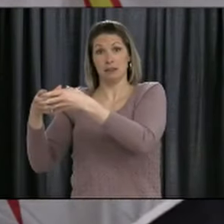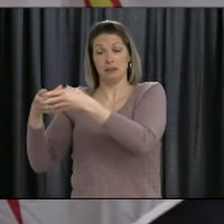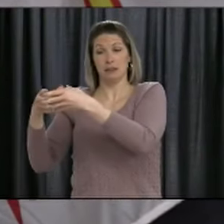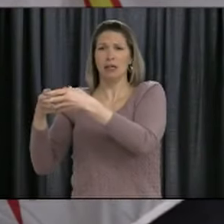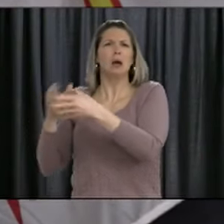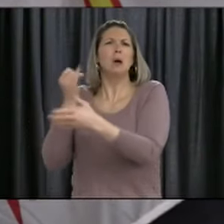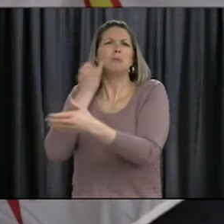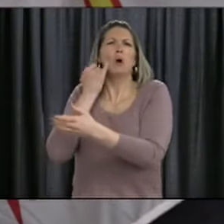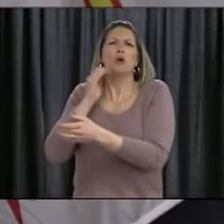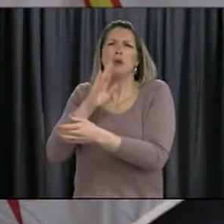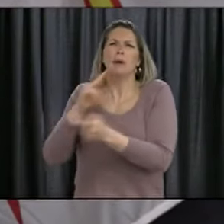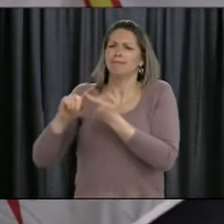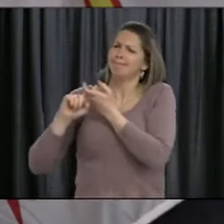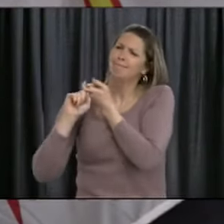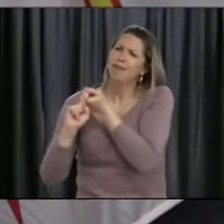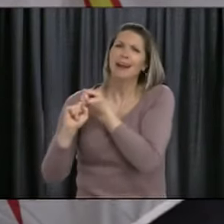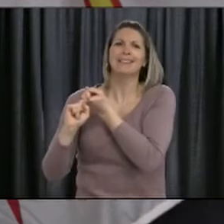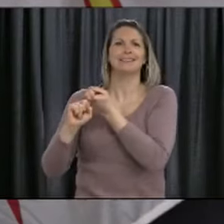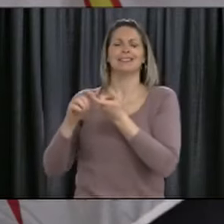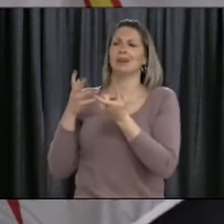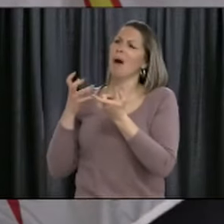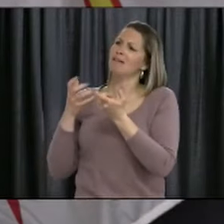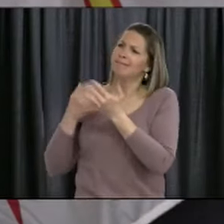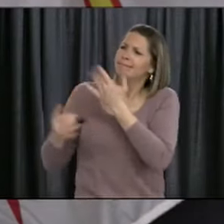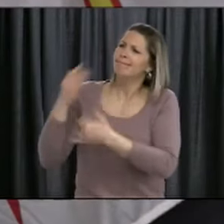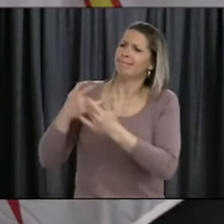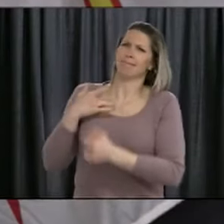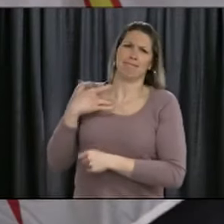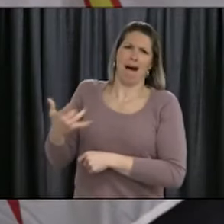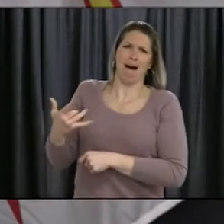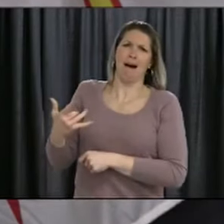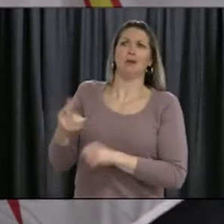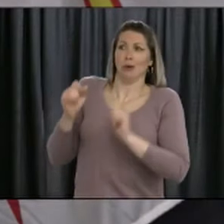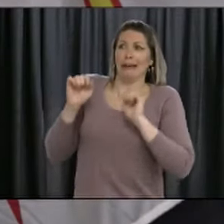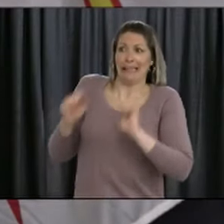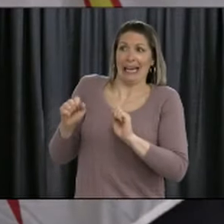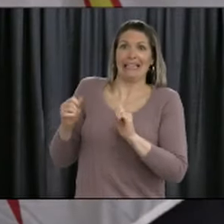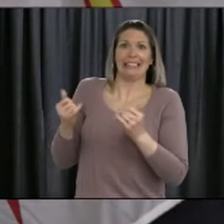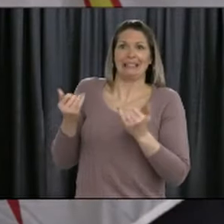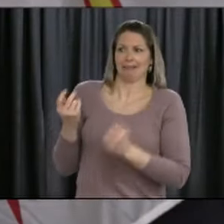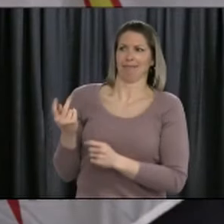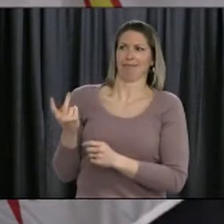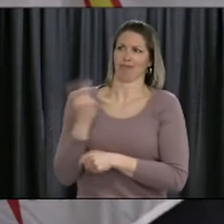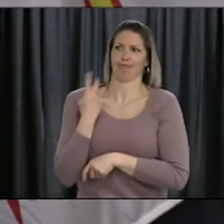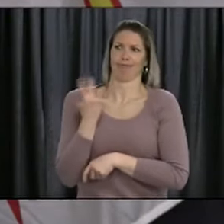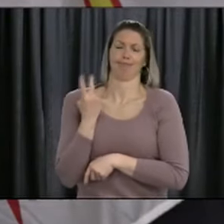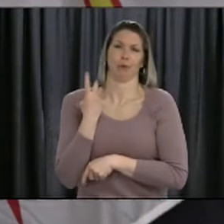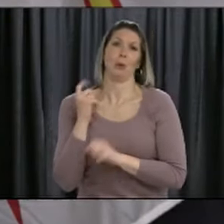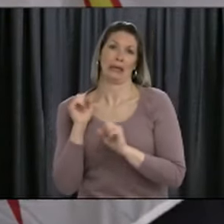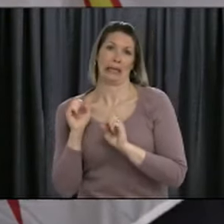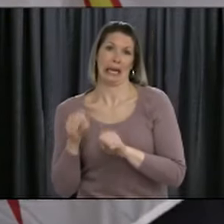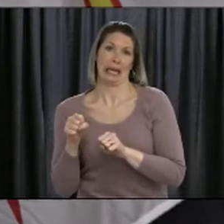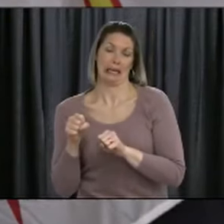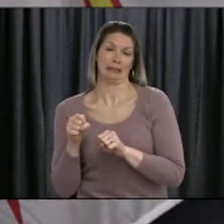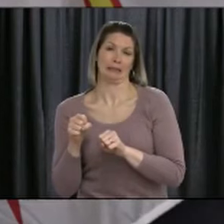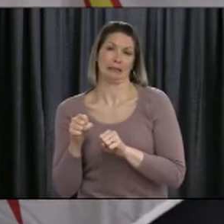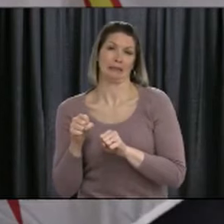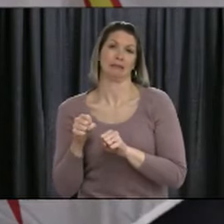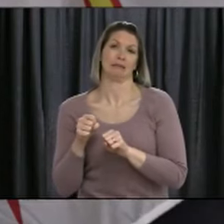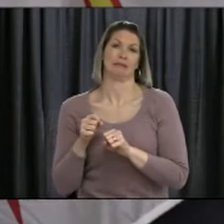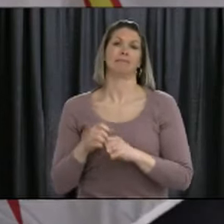friend, family household, right? So, it's not likely to impact.